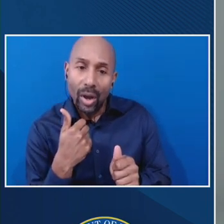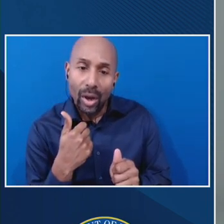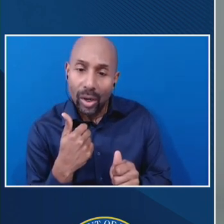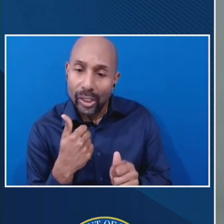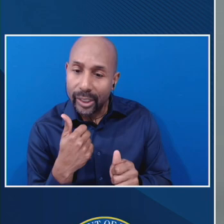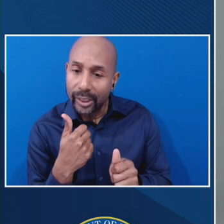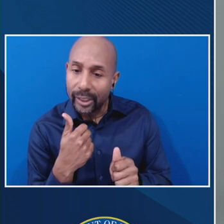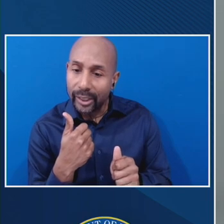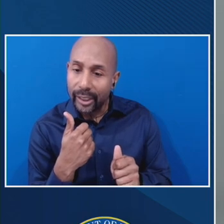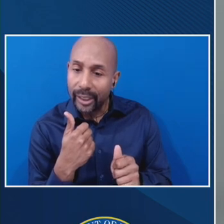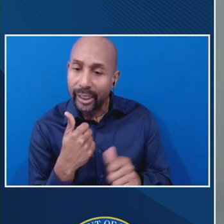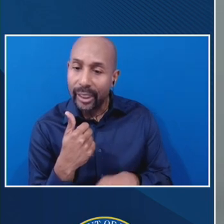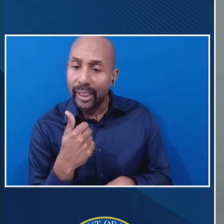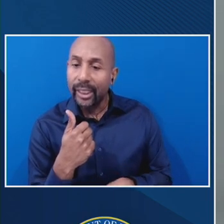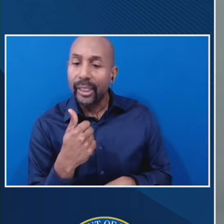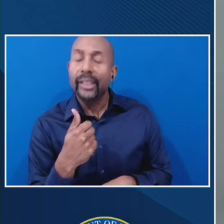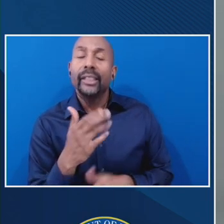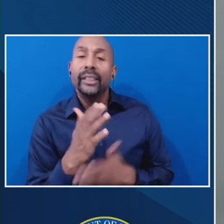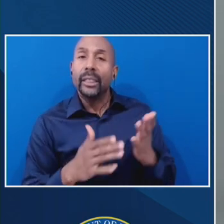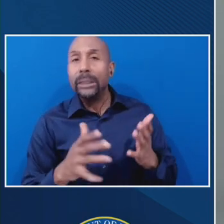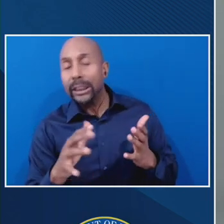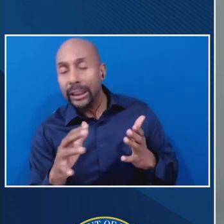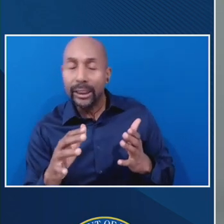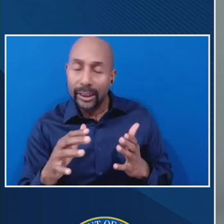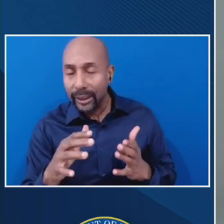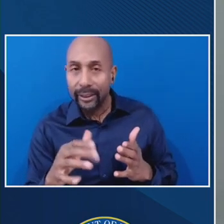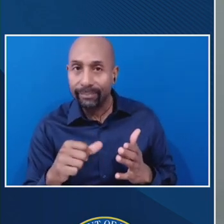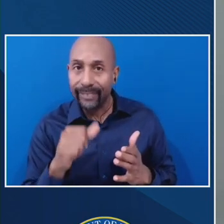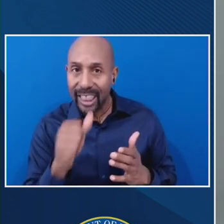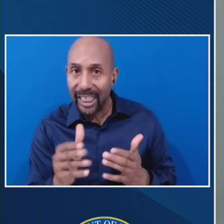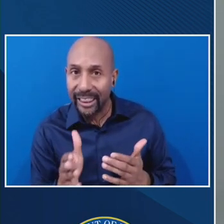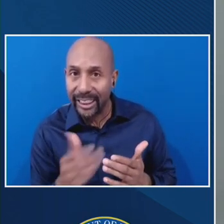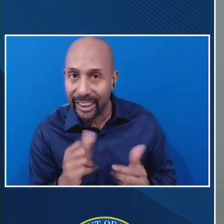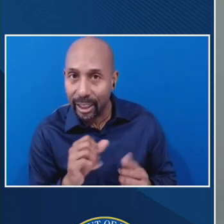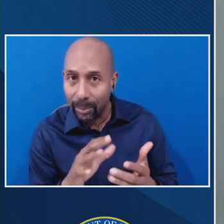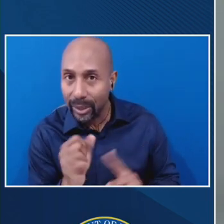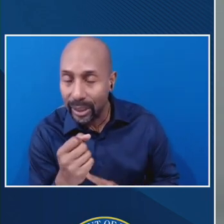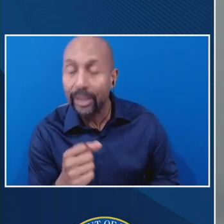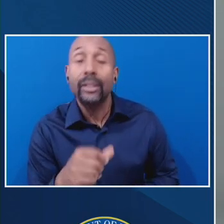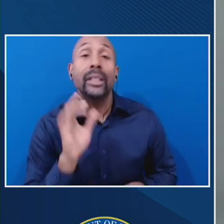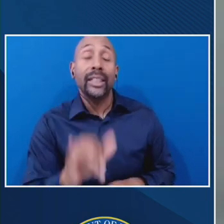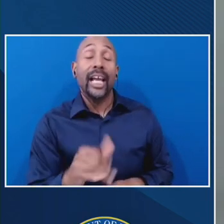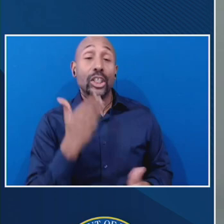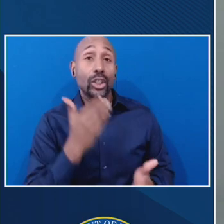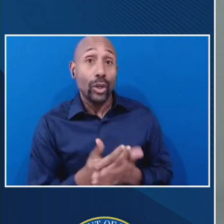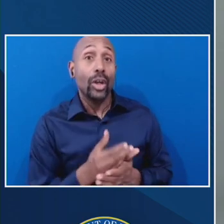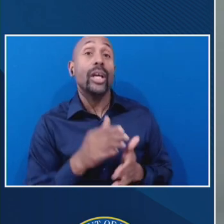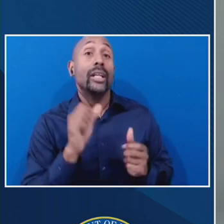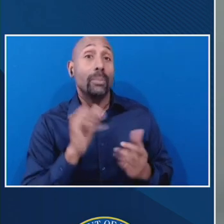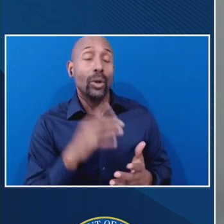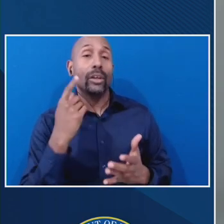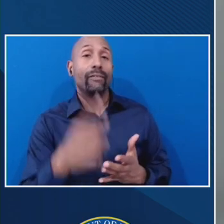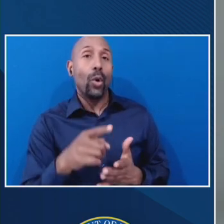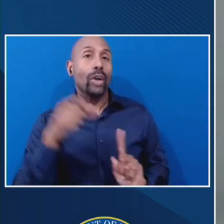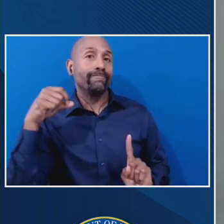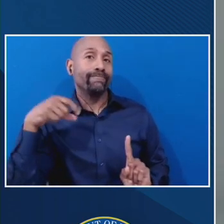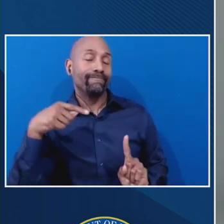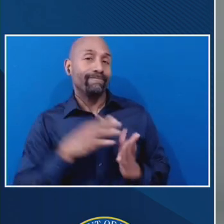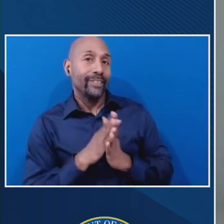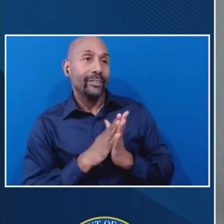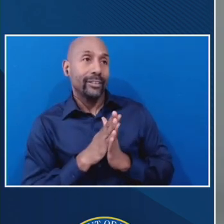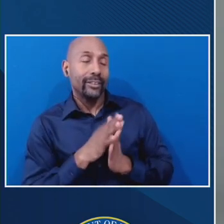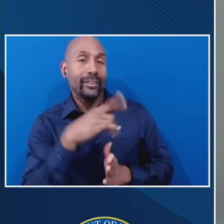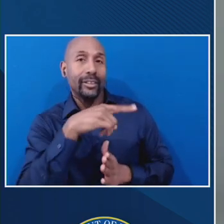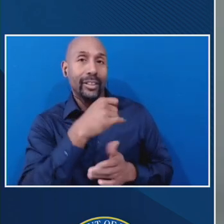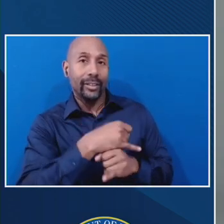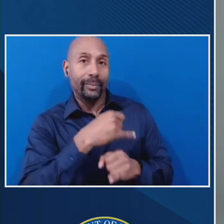benefit the student. It's, I think, a terrific idea and a really good way of creating incentive. Um, I also just want to say that, unfortunately, we have seen some